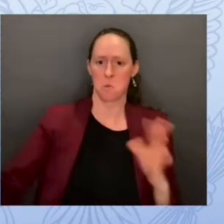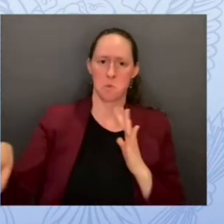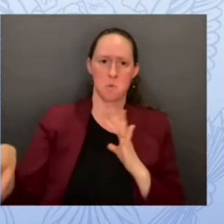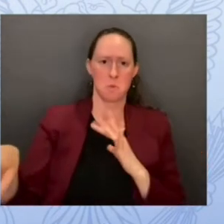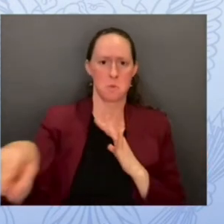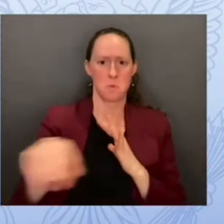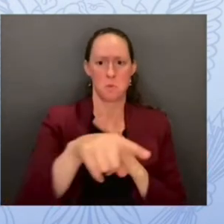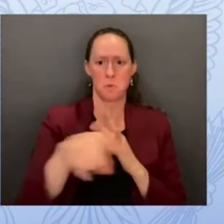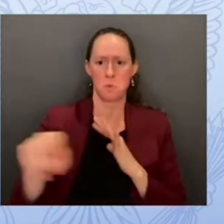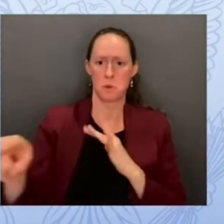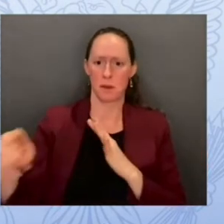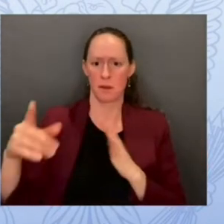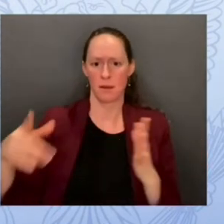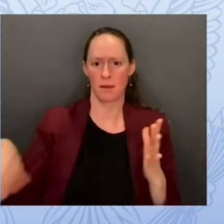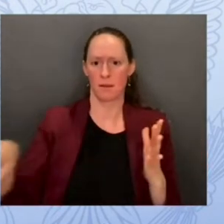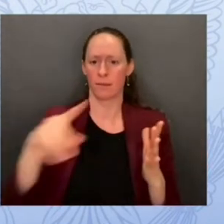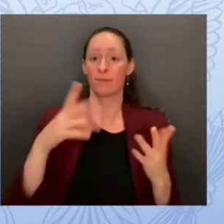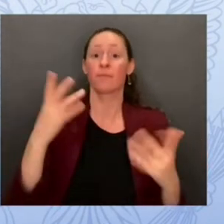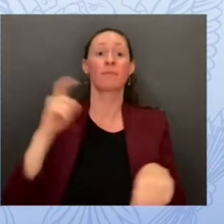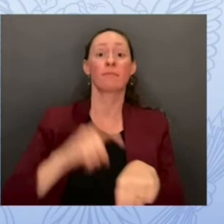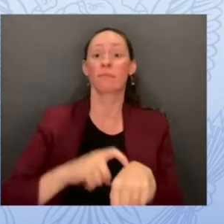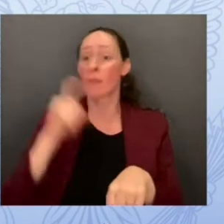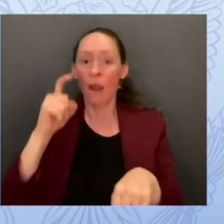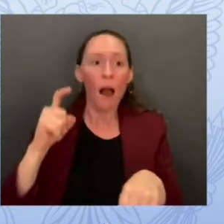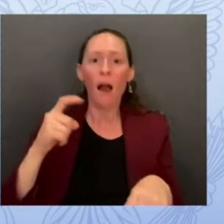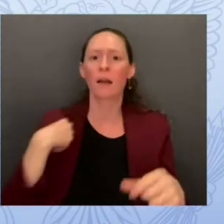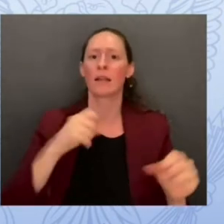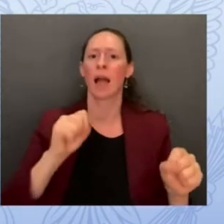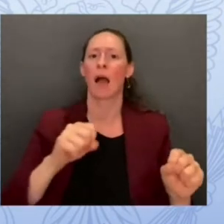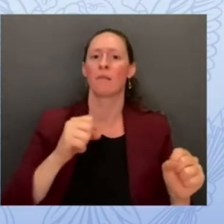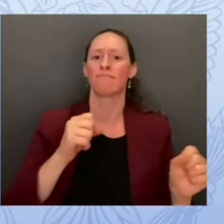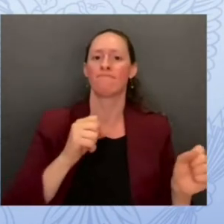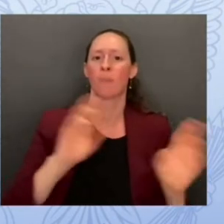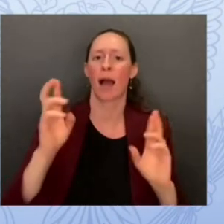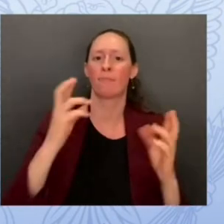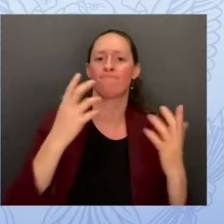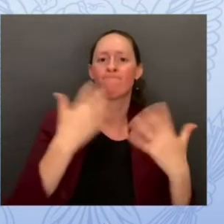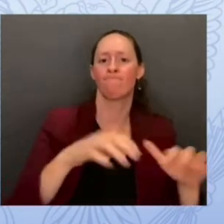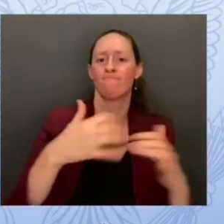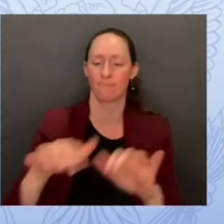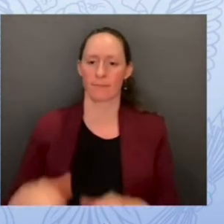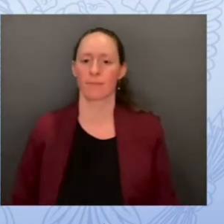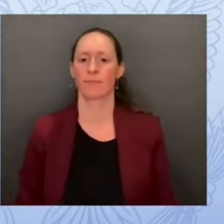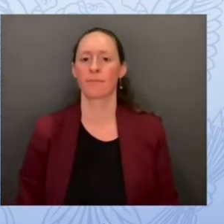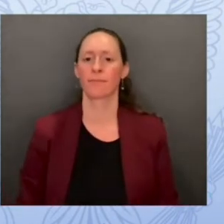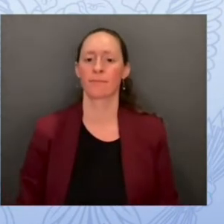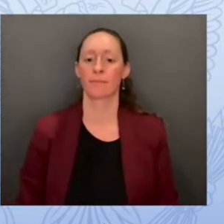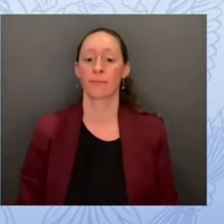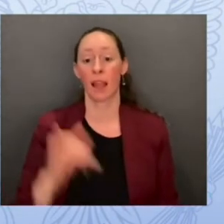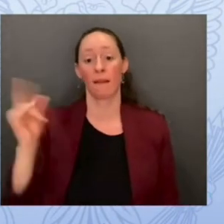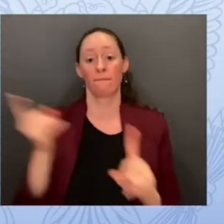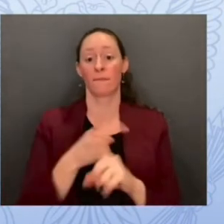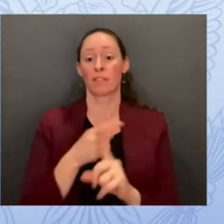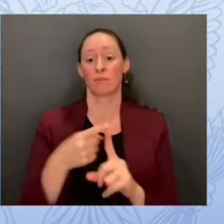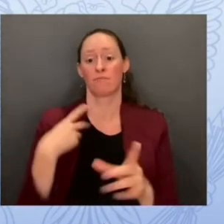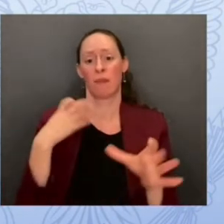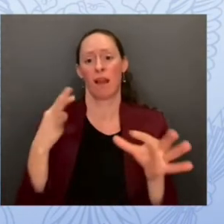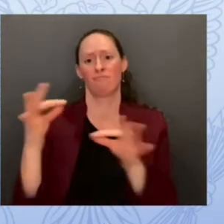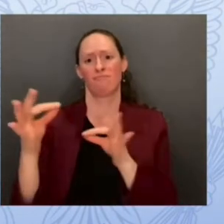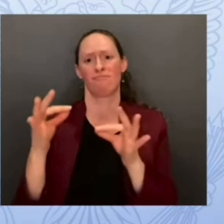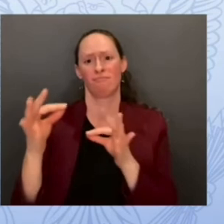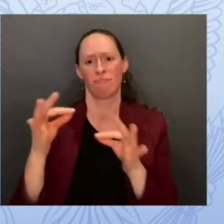the first thing that i'd mention is as we talk about what we're doing uh please please continue to give us feedback uh